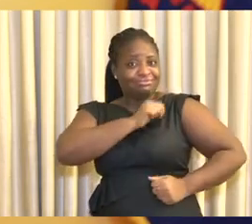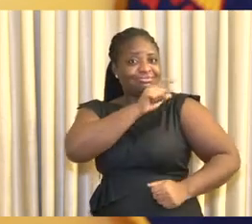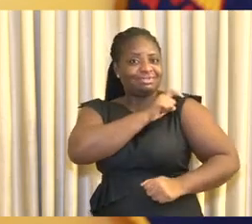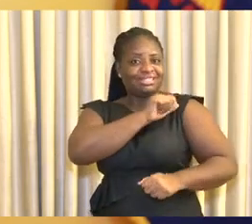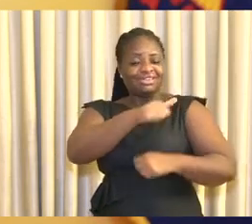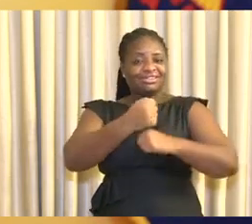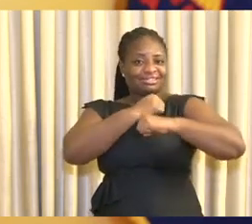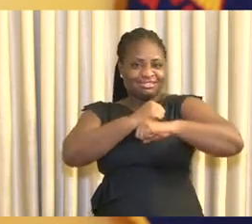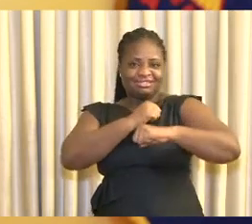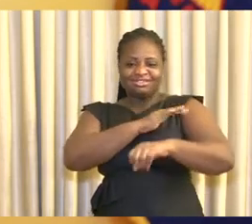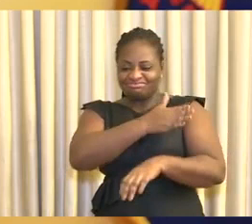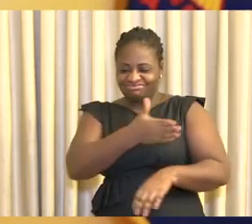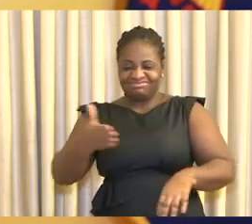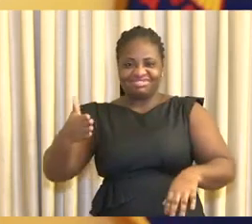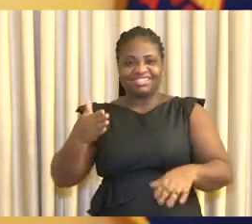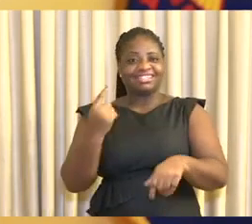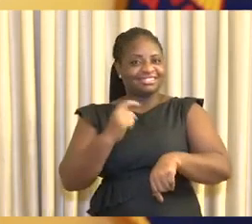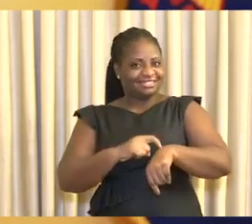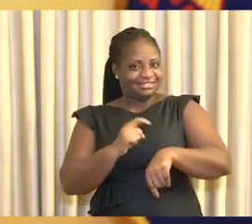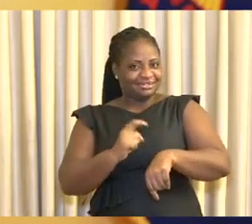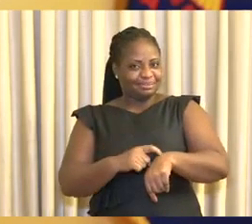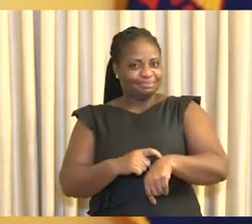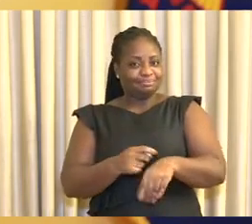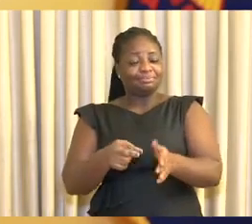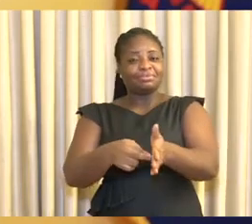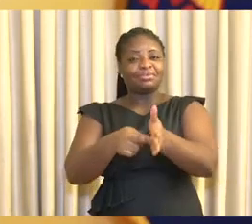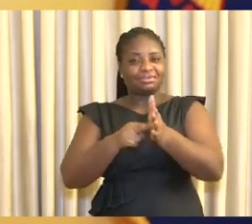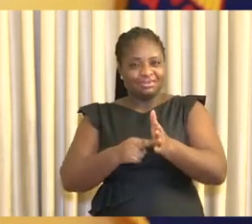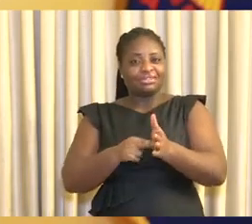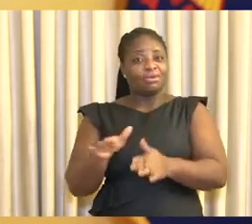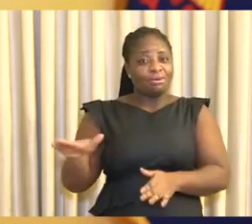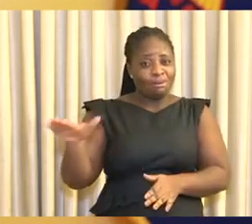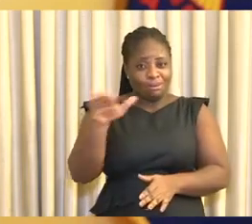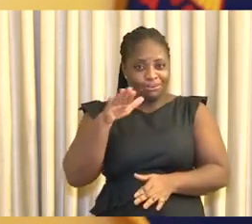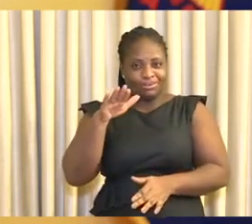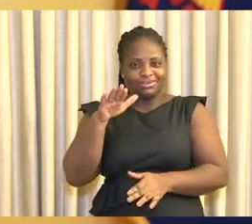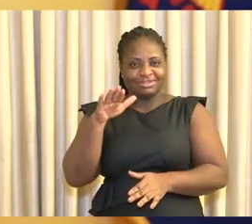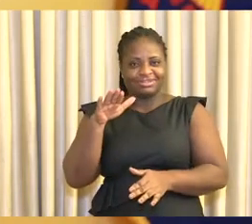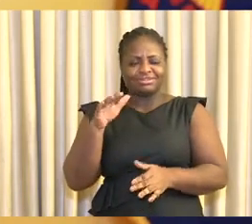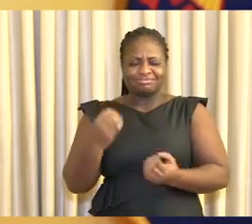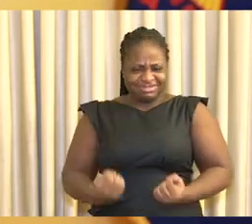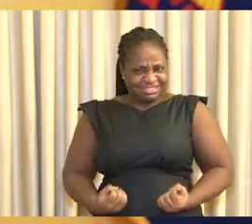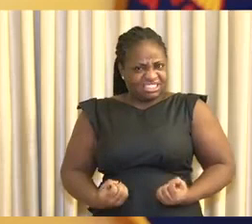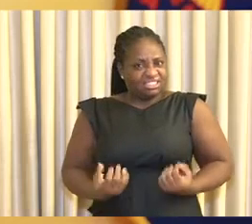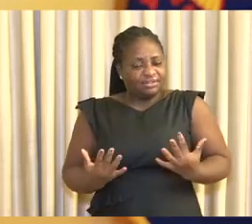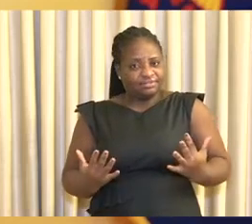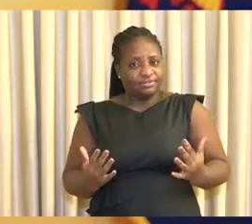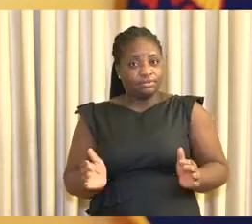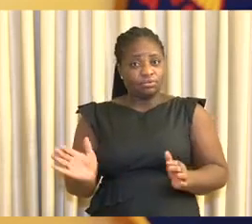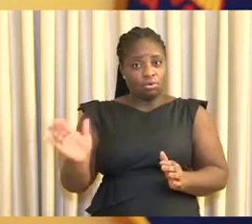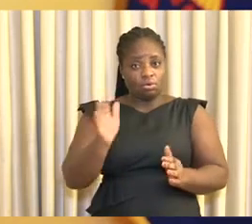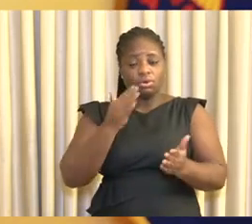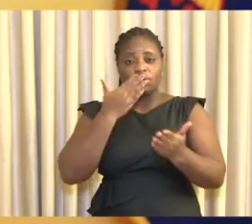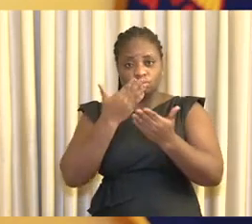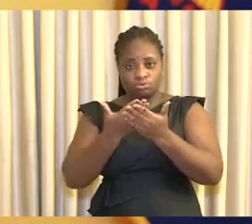throughout this period. I requested all of us to sacrifice for our collective good,